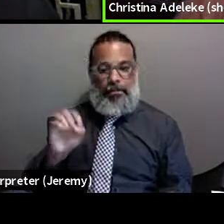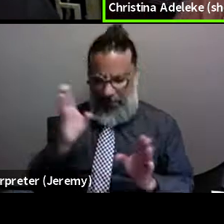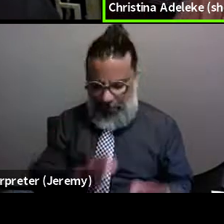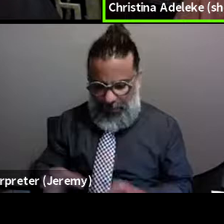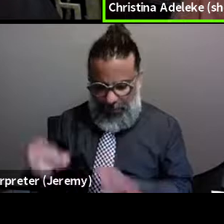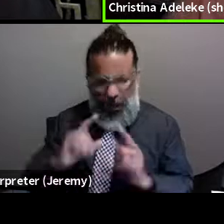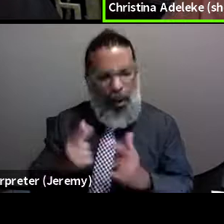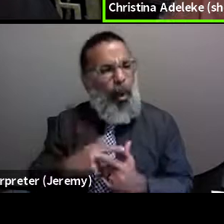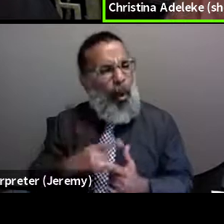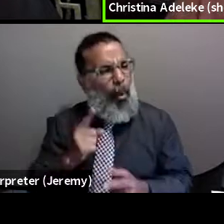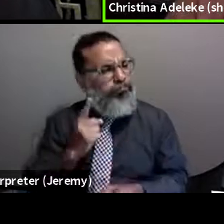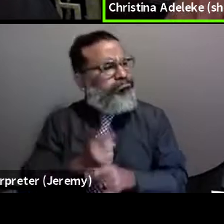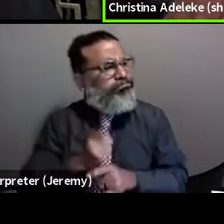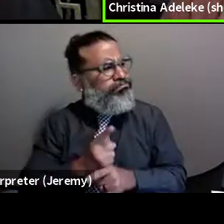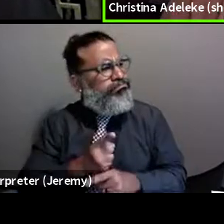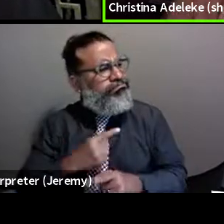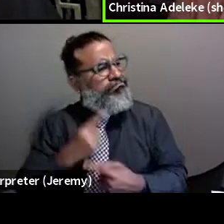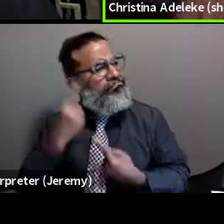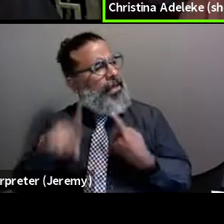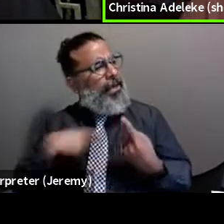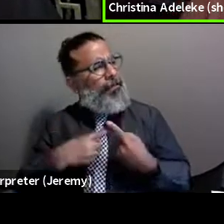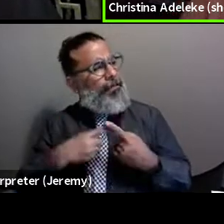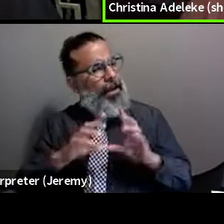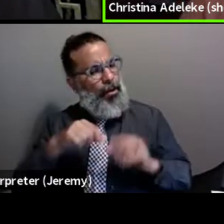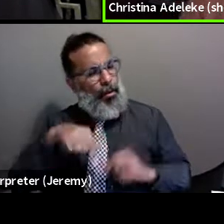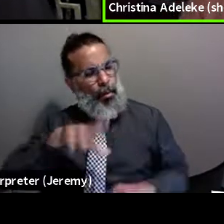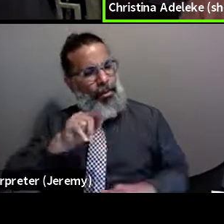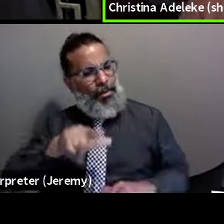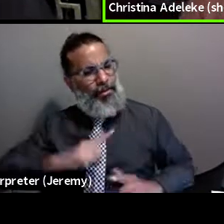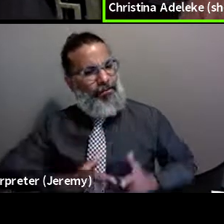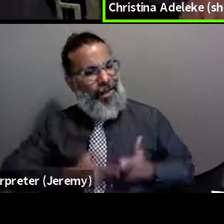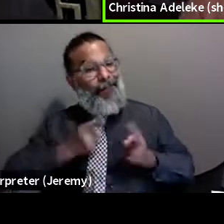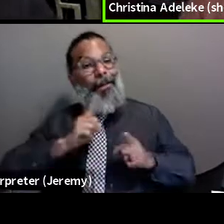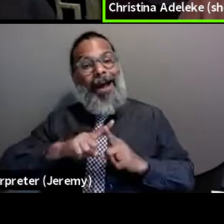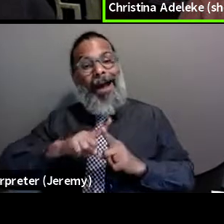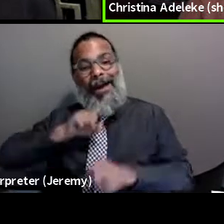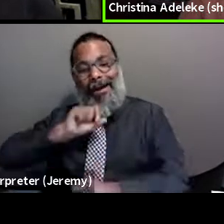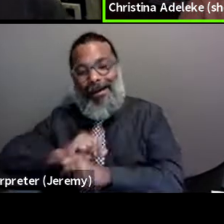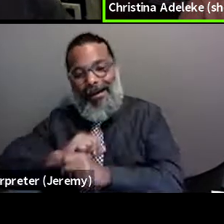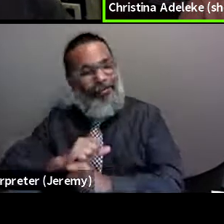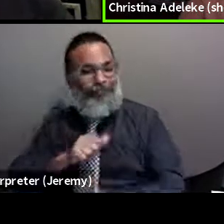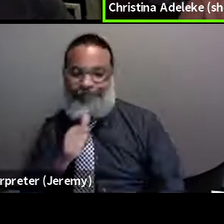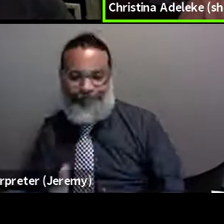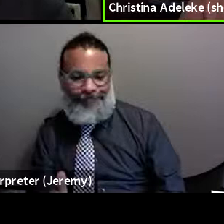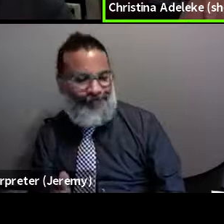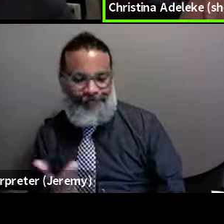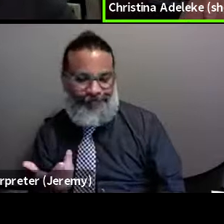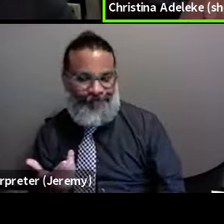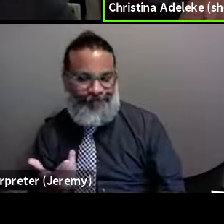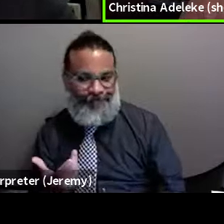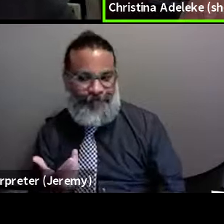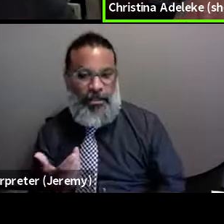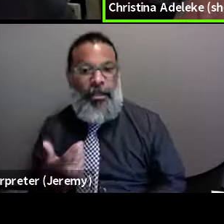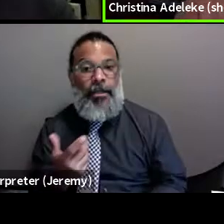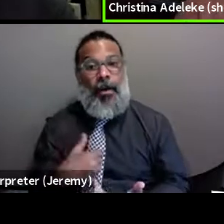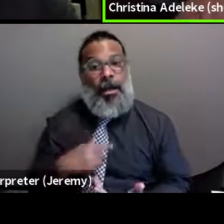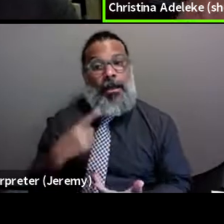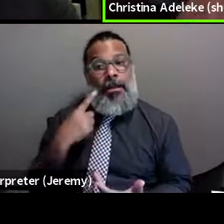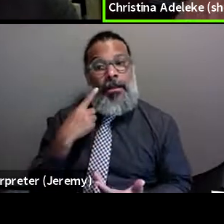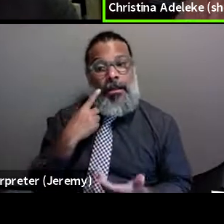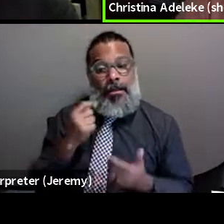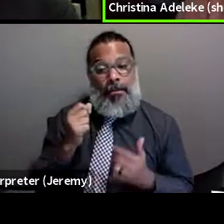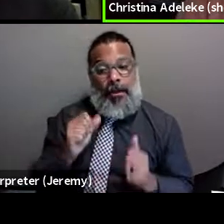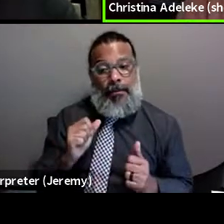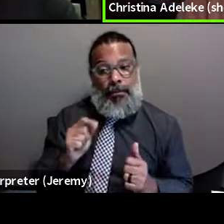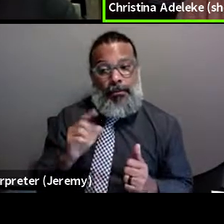quality of life, but that's not actually in practice happening. So I think that being able to somehow strong arm folks into doing